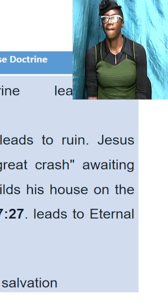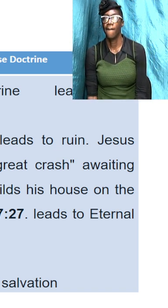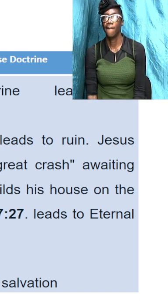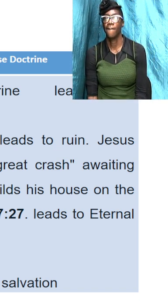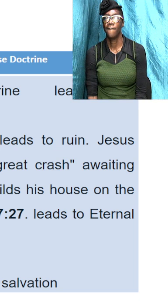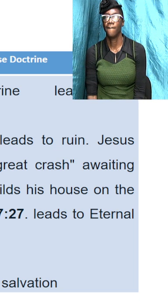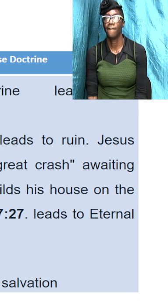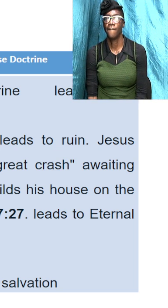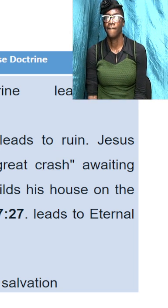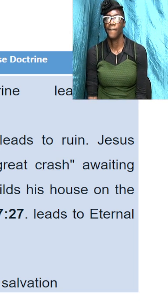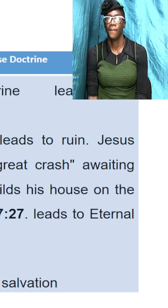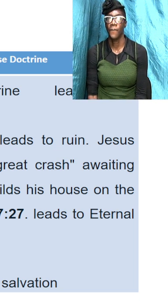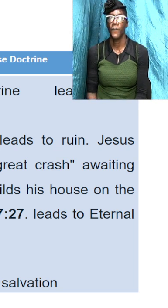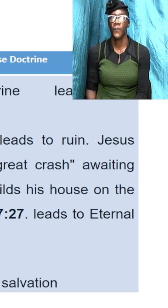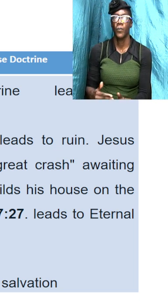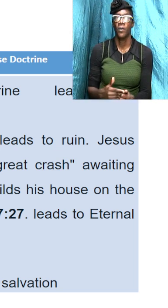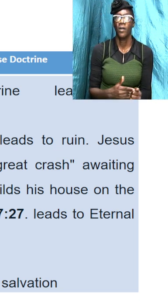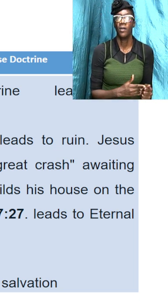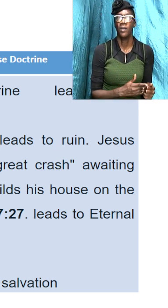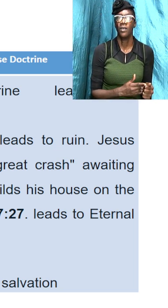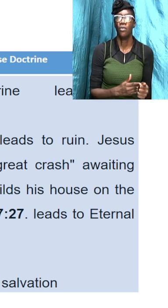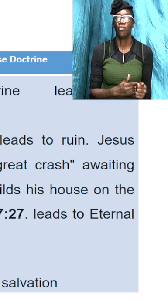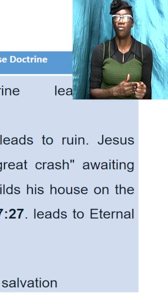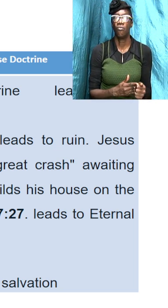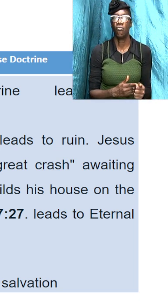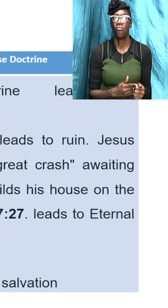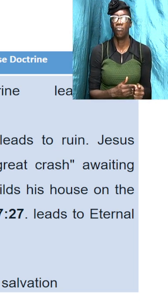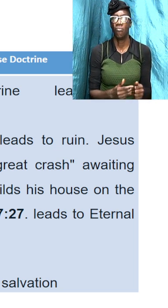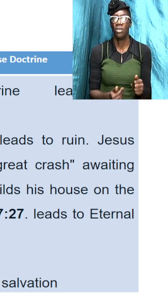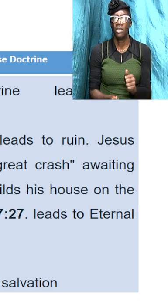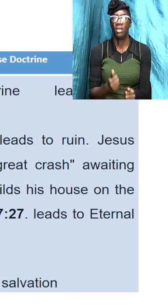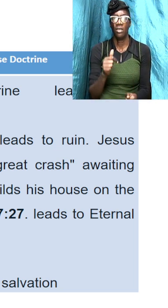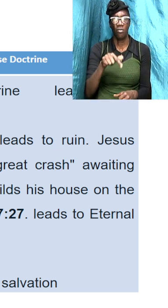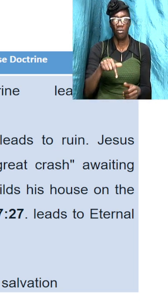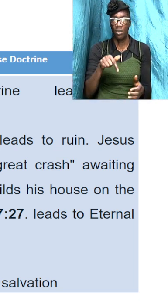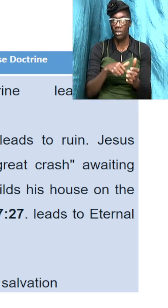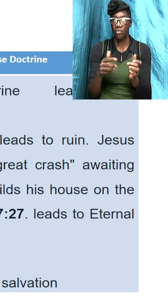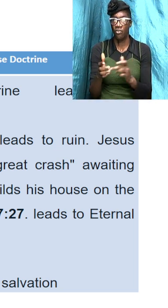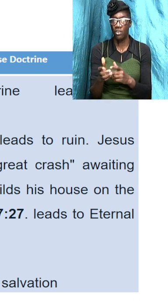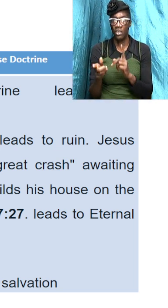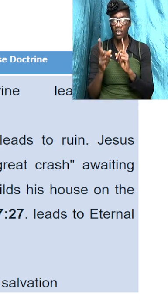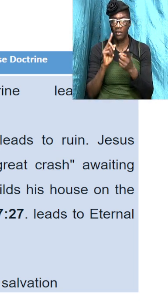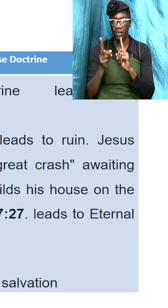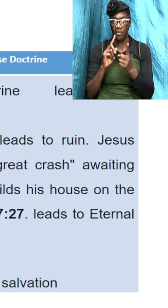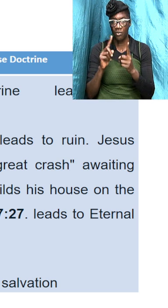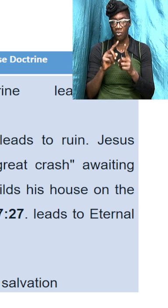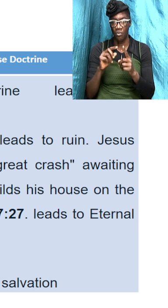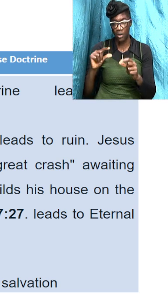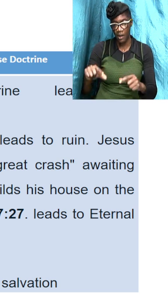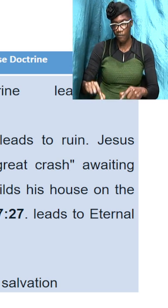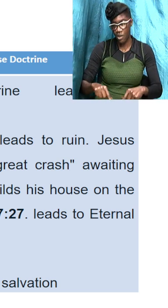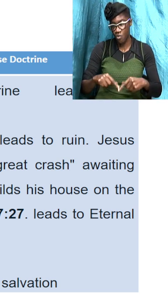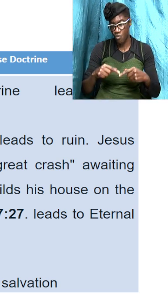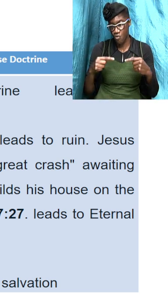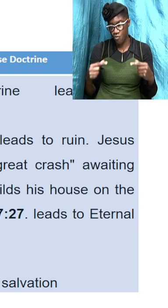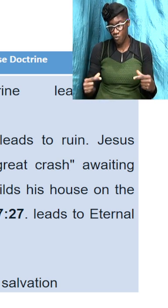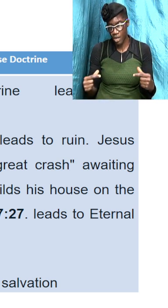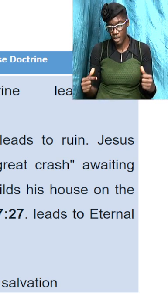it leads to ruin jesus spoke of the great crash